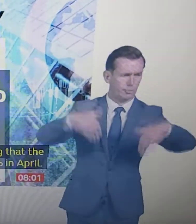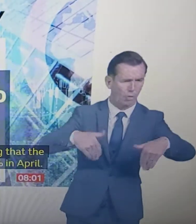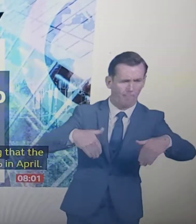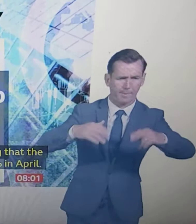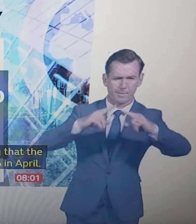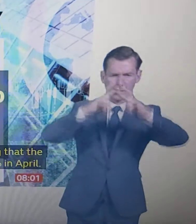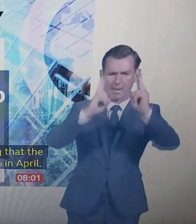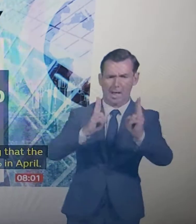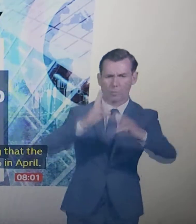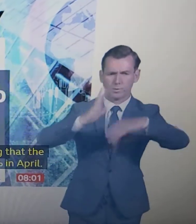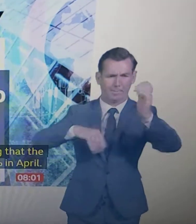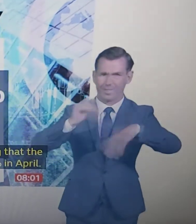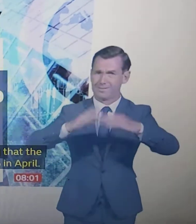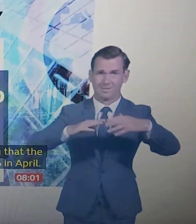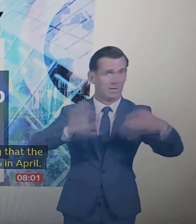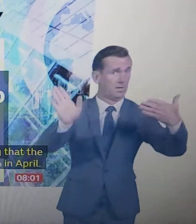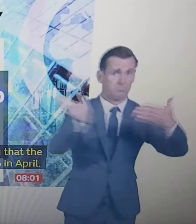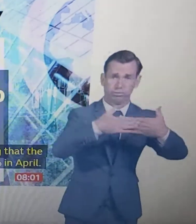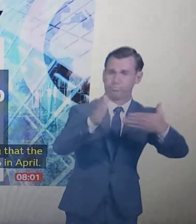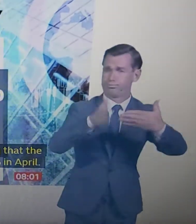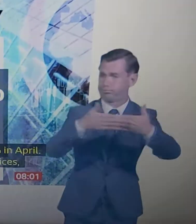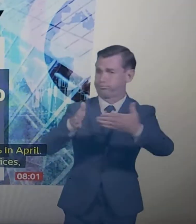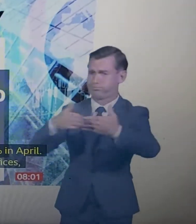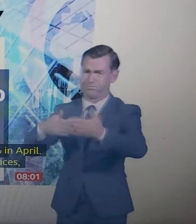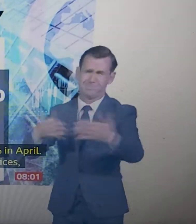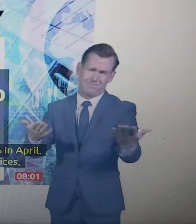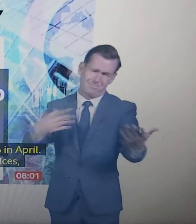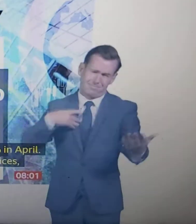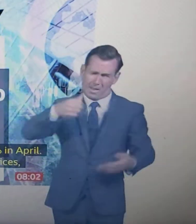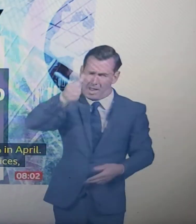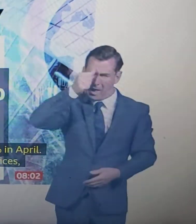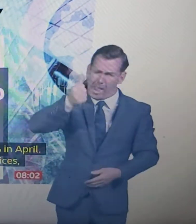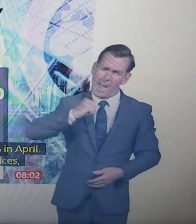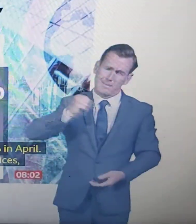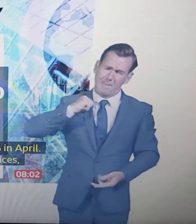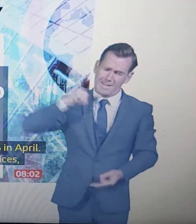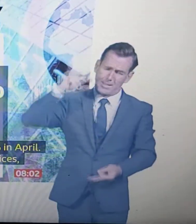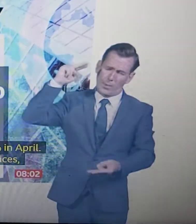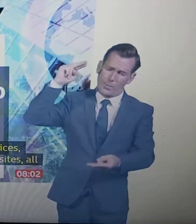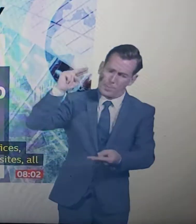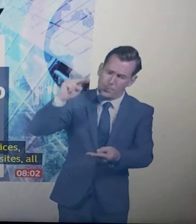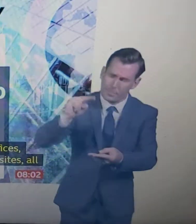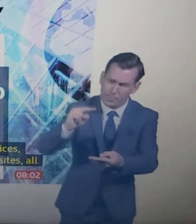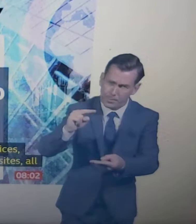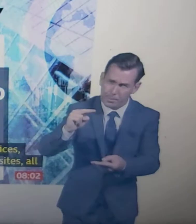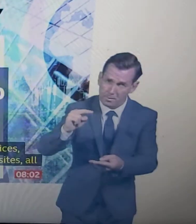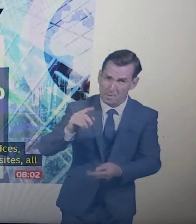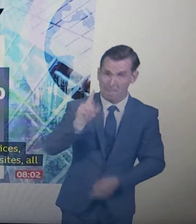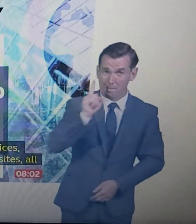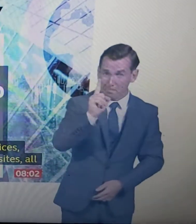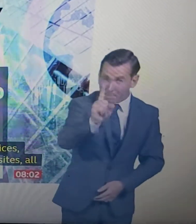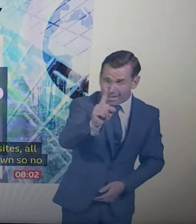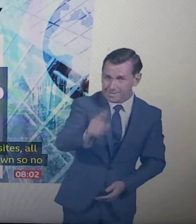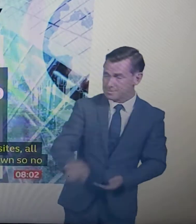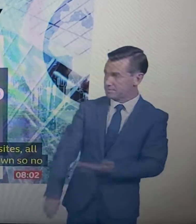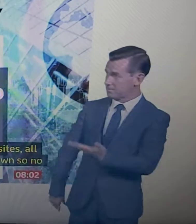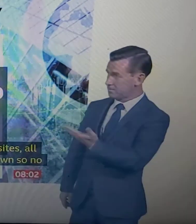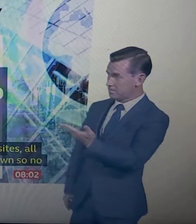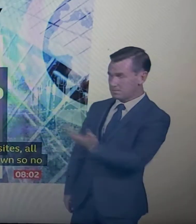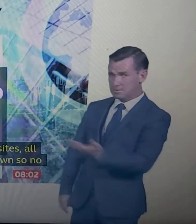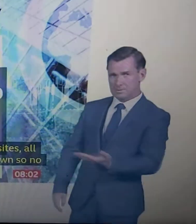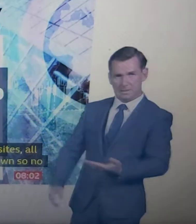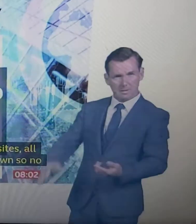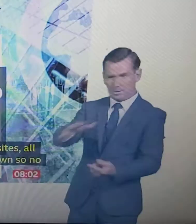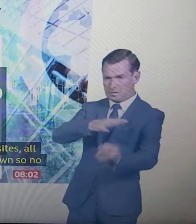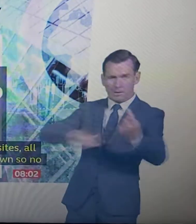lockdown. So, no great surprise that economic activity grounds to a halt. But it's the scale of this downturn, I think, that